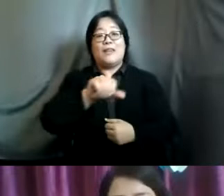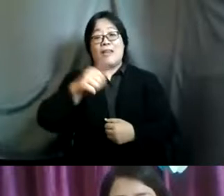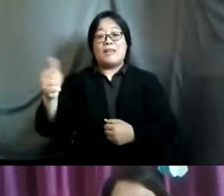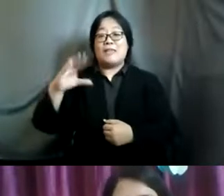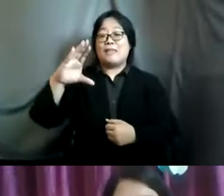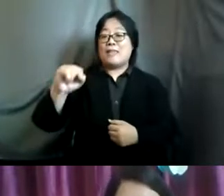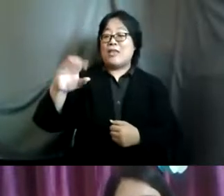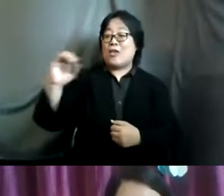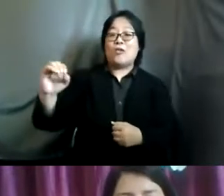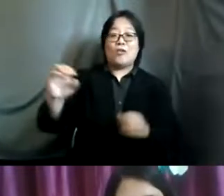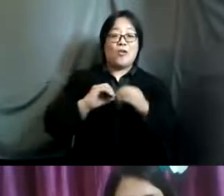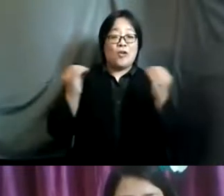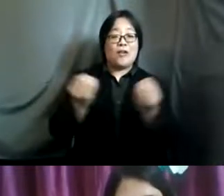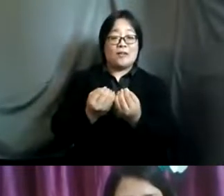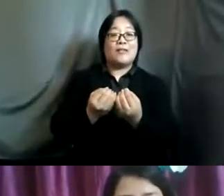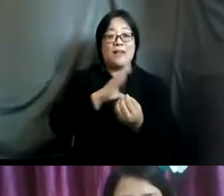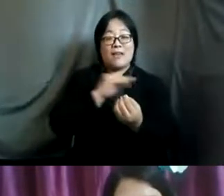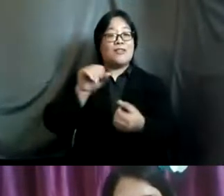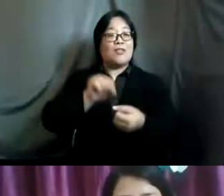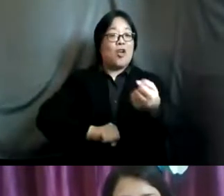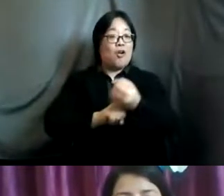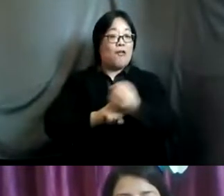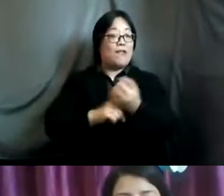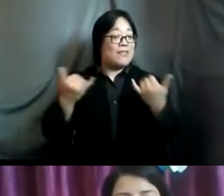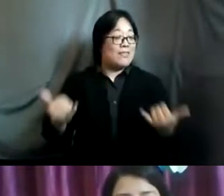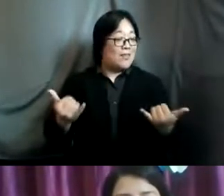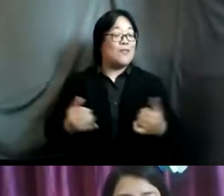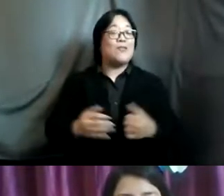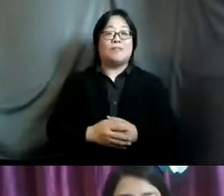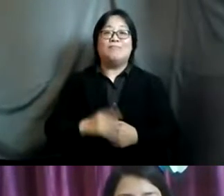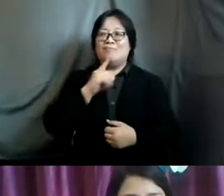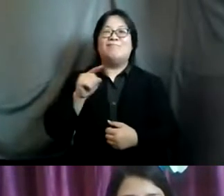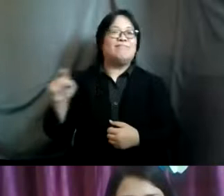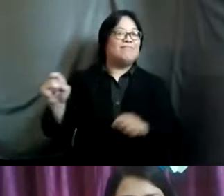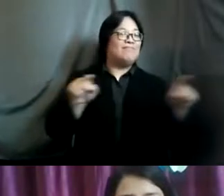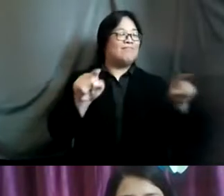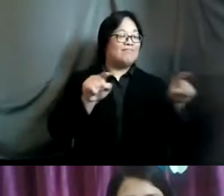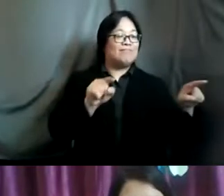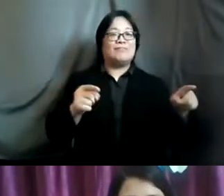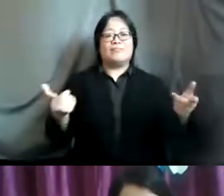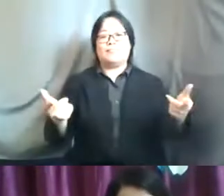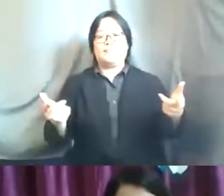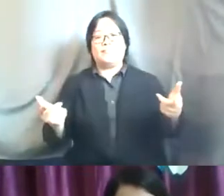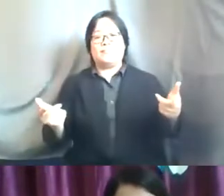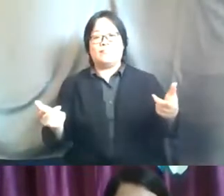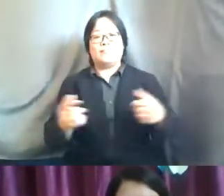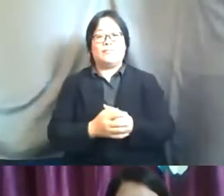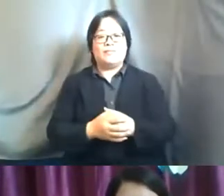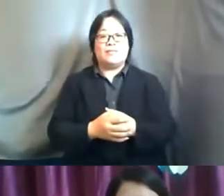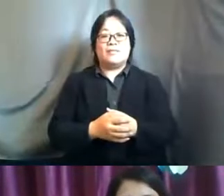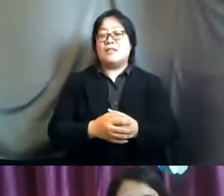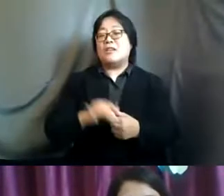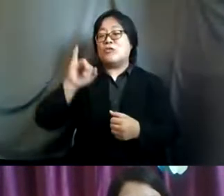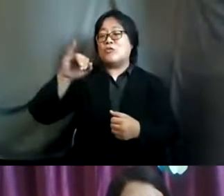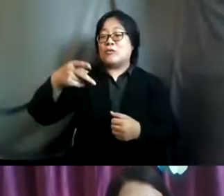organizations and many of the advocates right now they have been for sure such as like sangitai he's here who is in a unfp and many